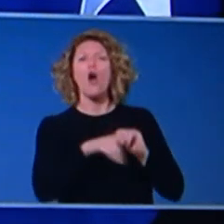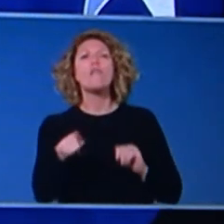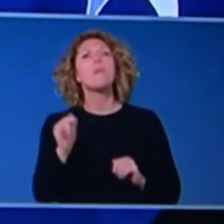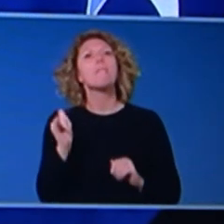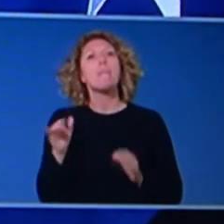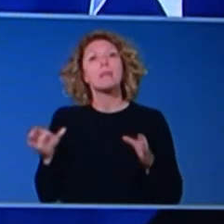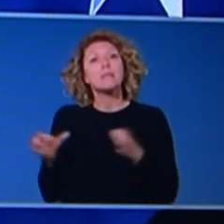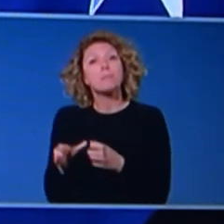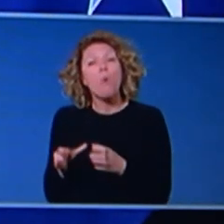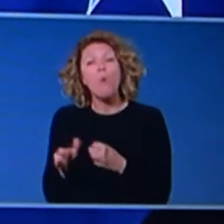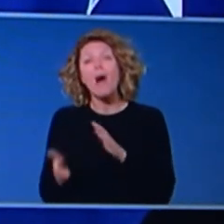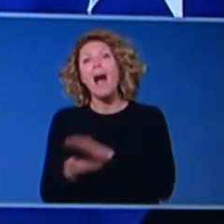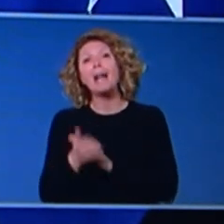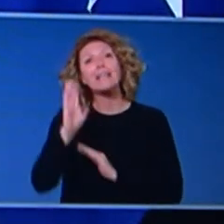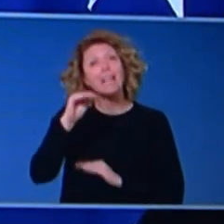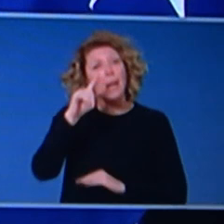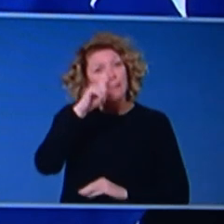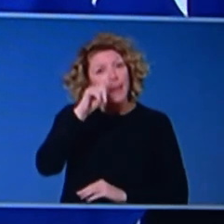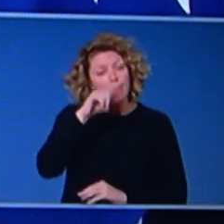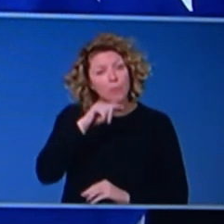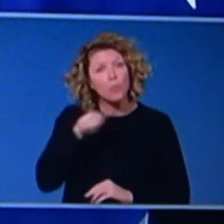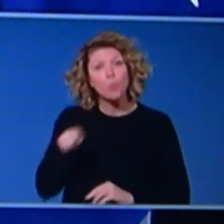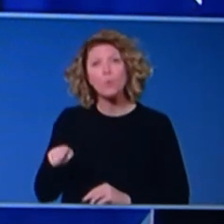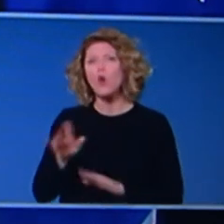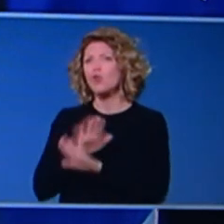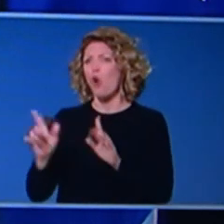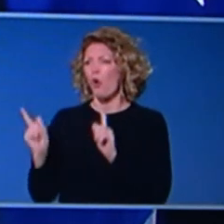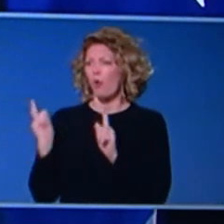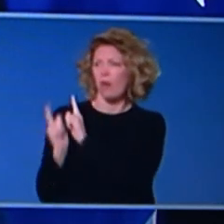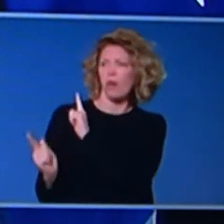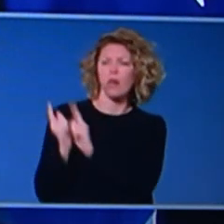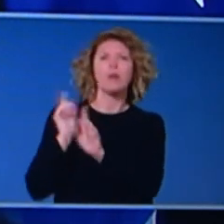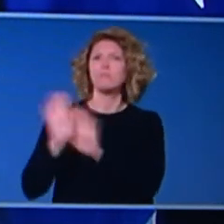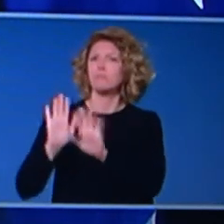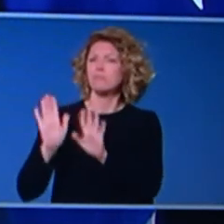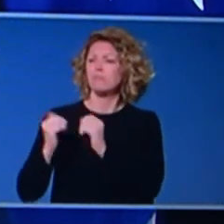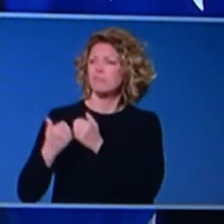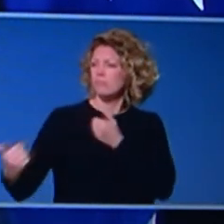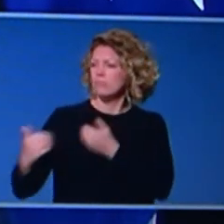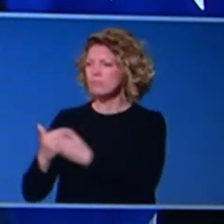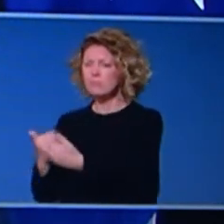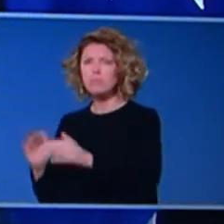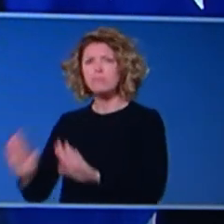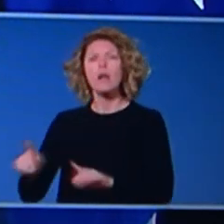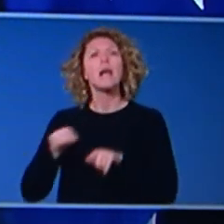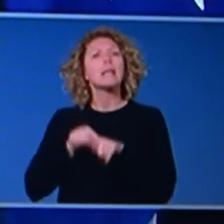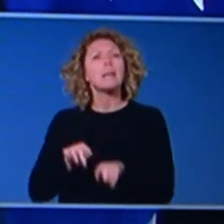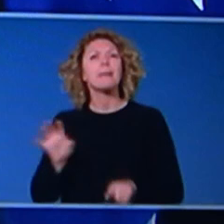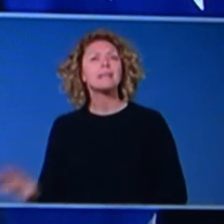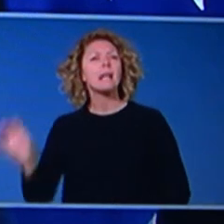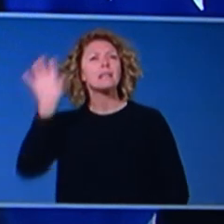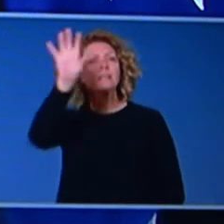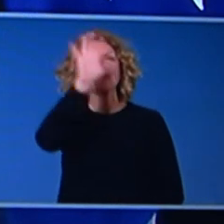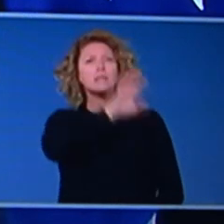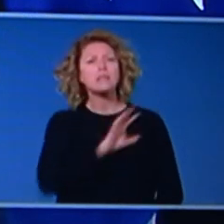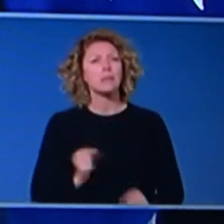small group, less than 10 person activities in a non-contact fashion, um, with individual jurisdictions determining how that progresses.